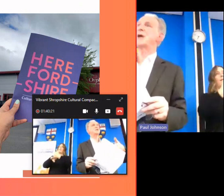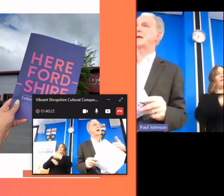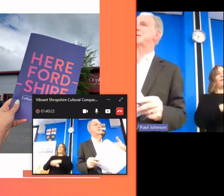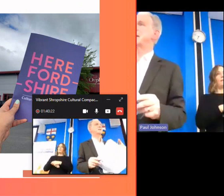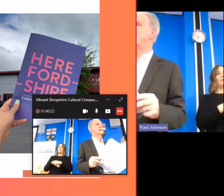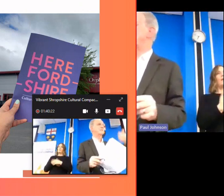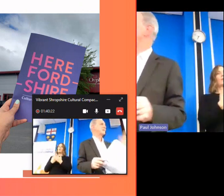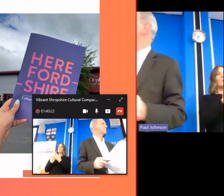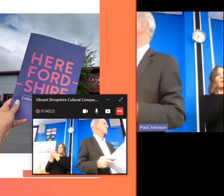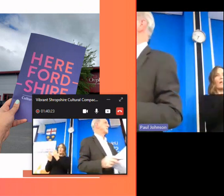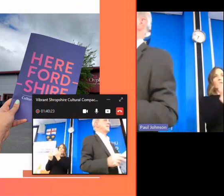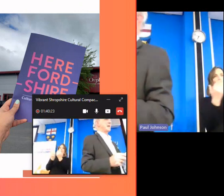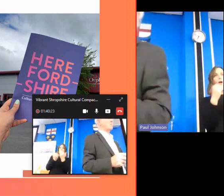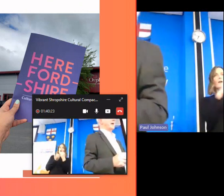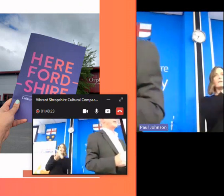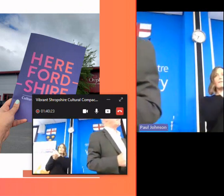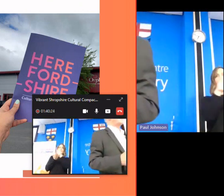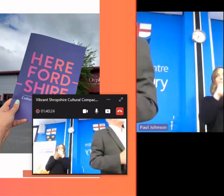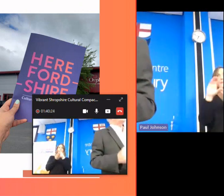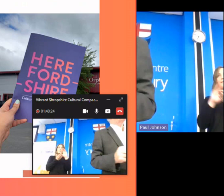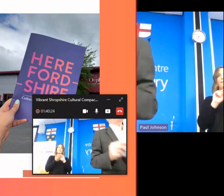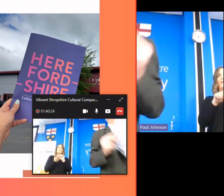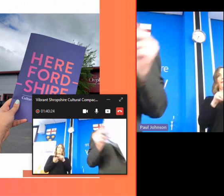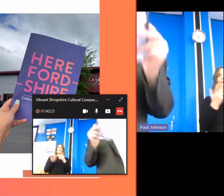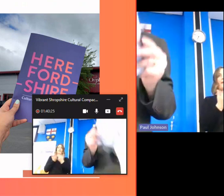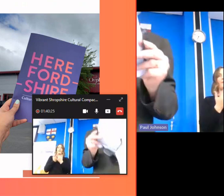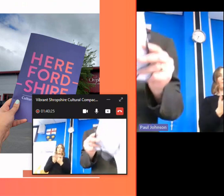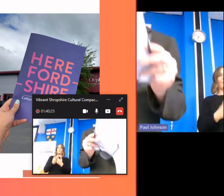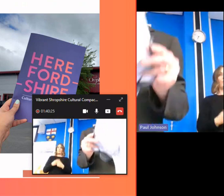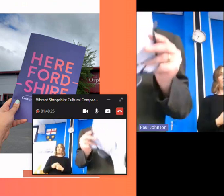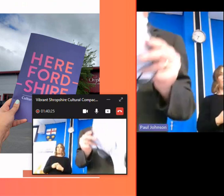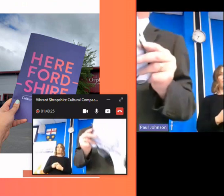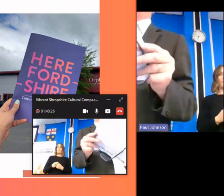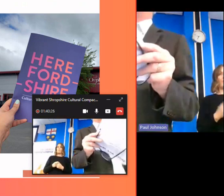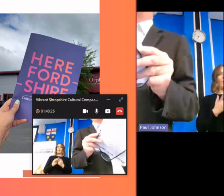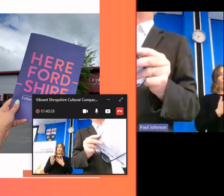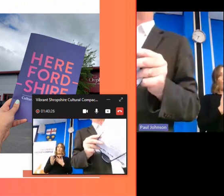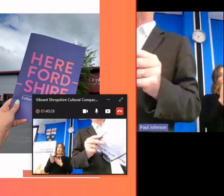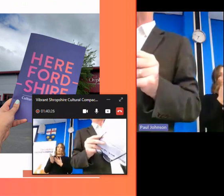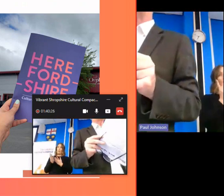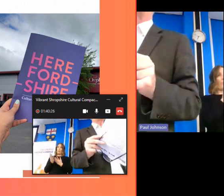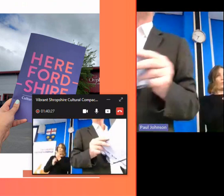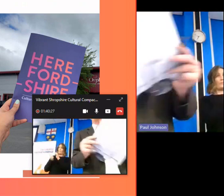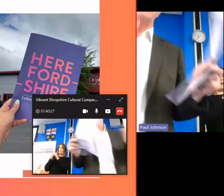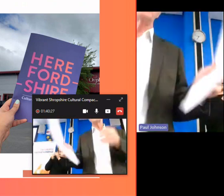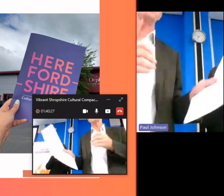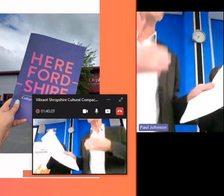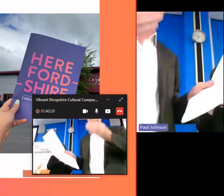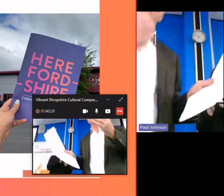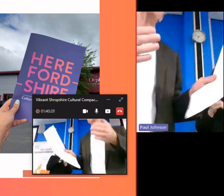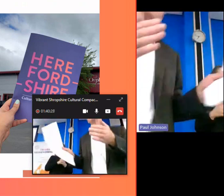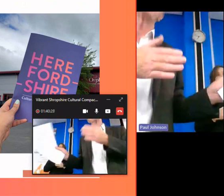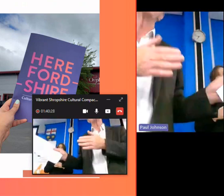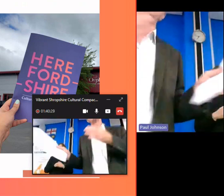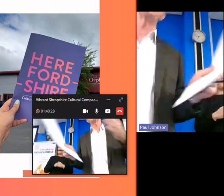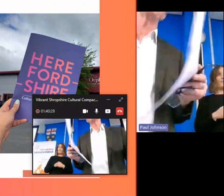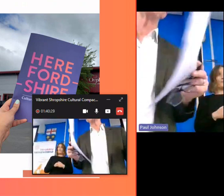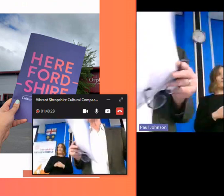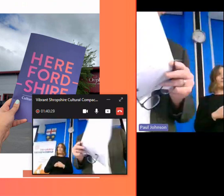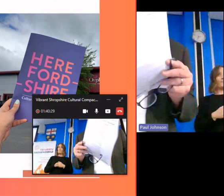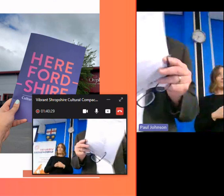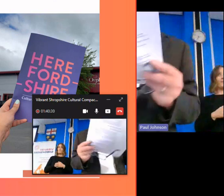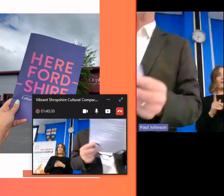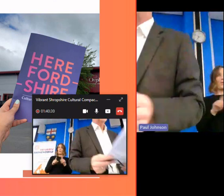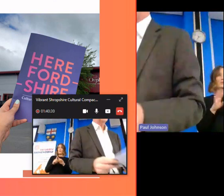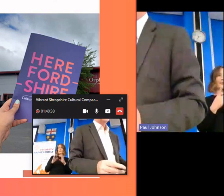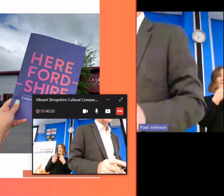you can then attract investment in that way uh but it's absolutely through those partnerships and an insight also to current and